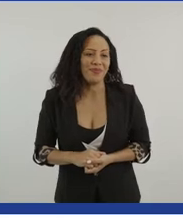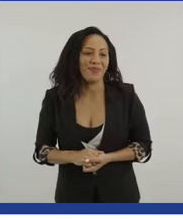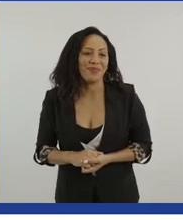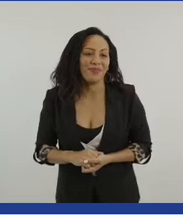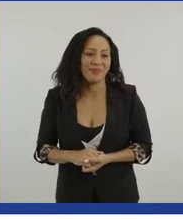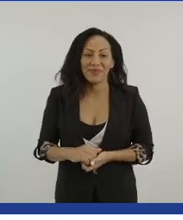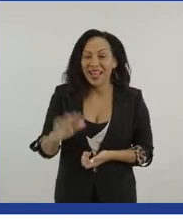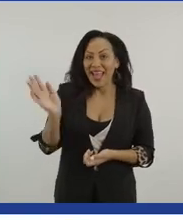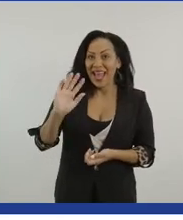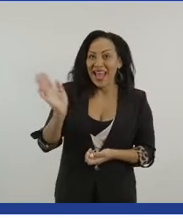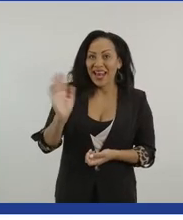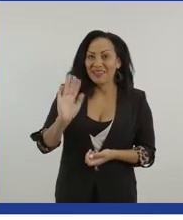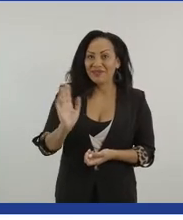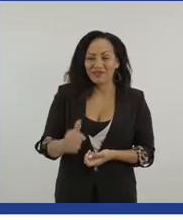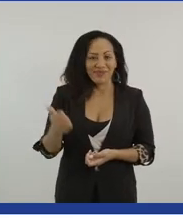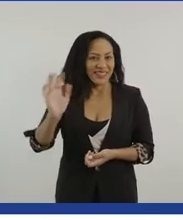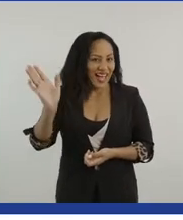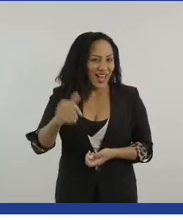Yeah. Hello. Um,